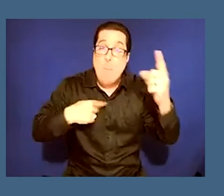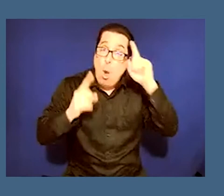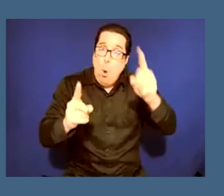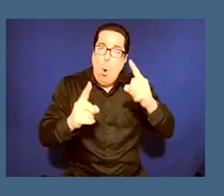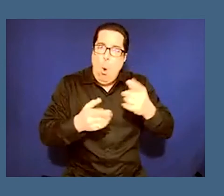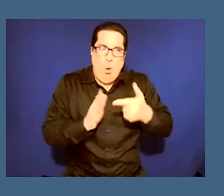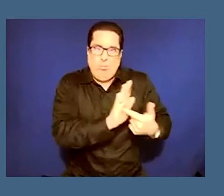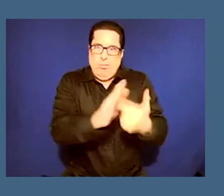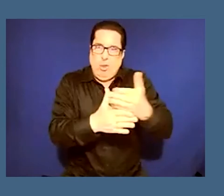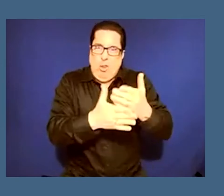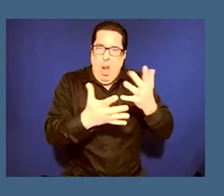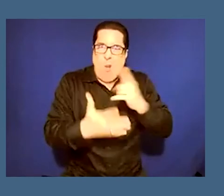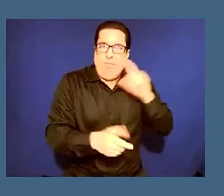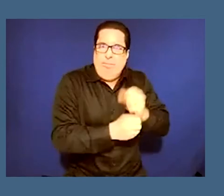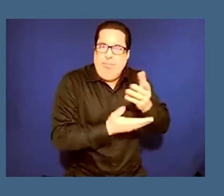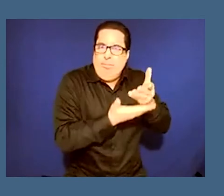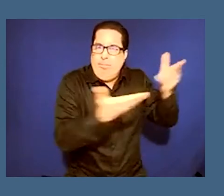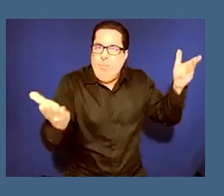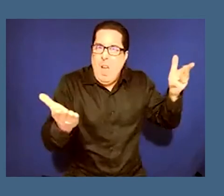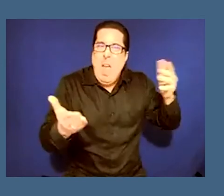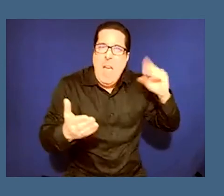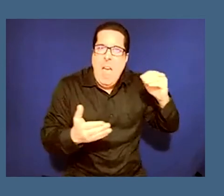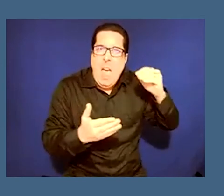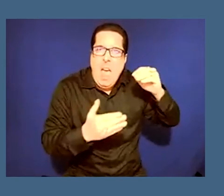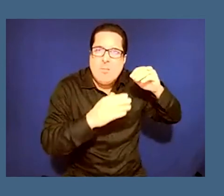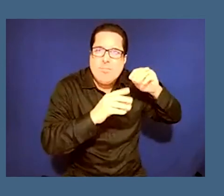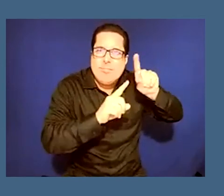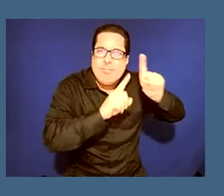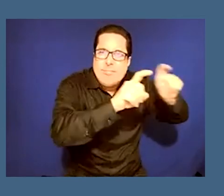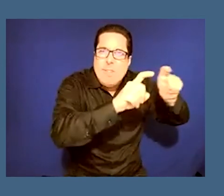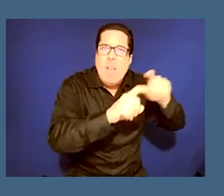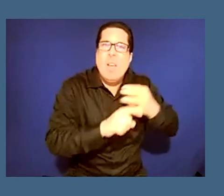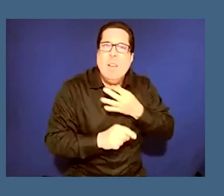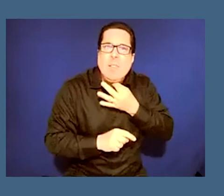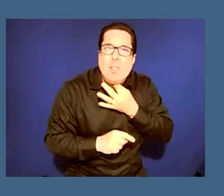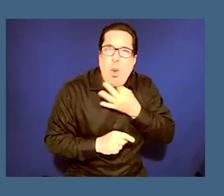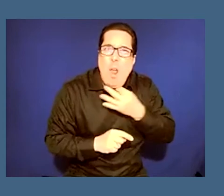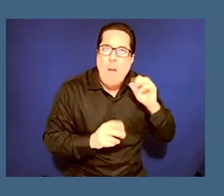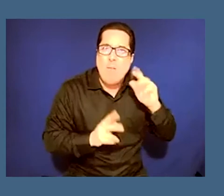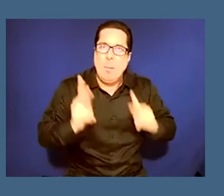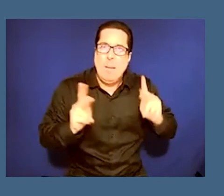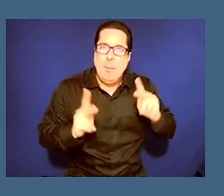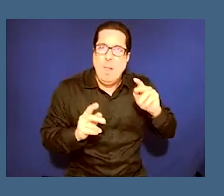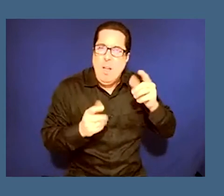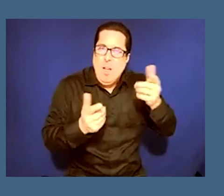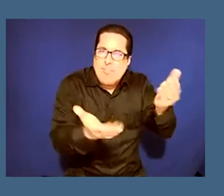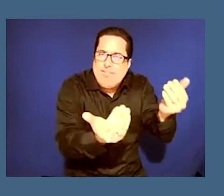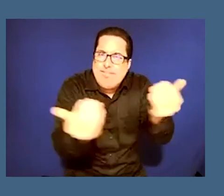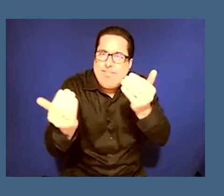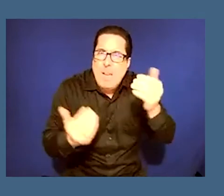motivating the staff with is inciting human curiosity which is one thing but